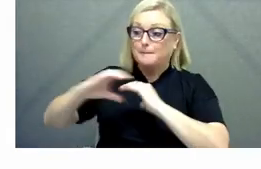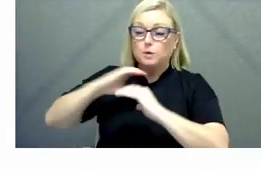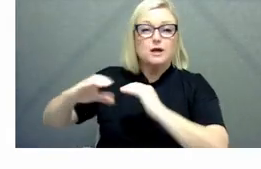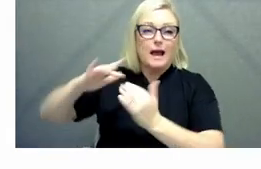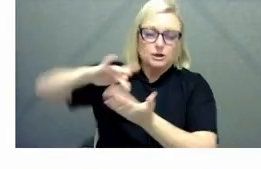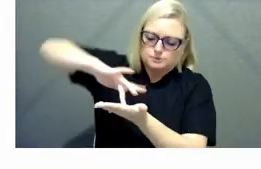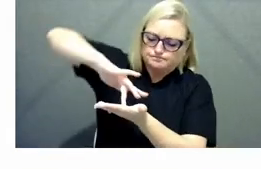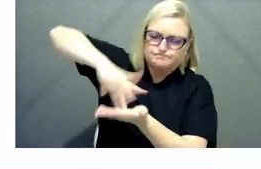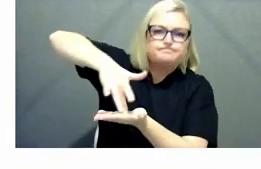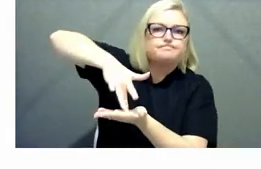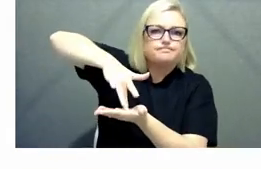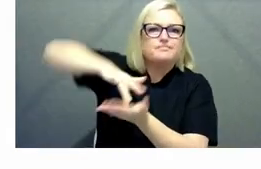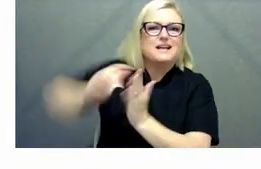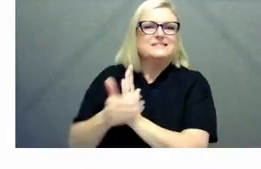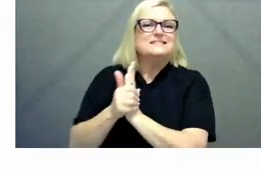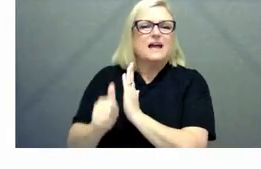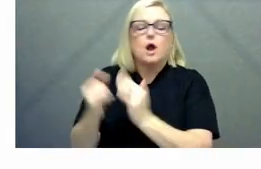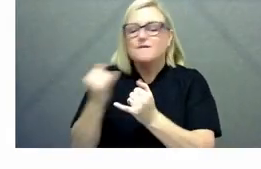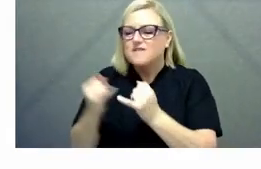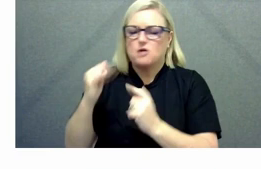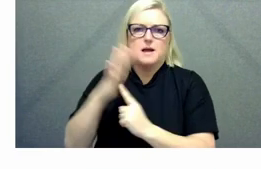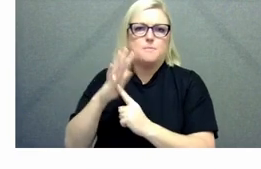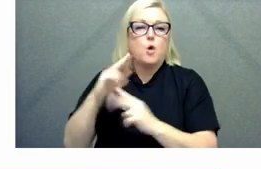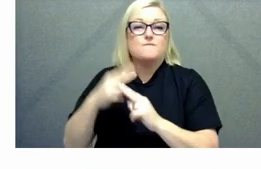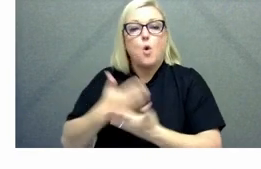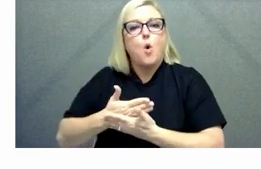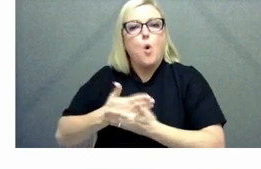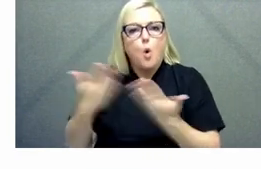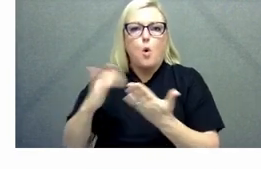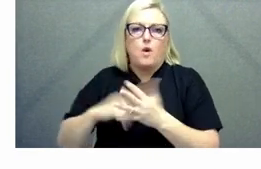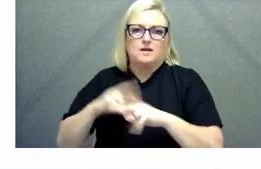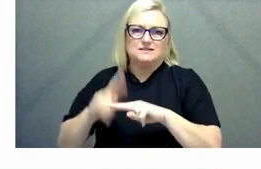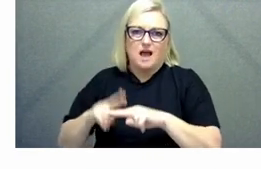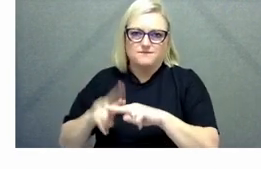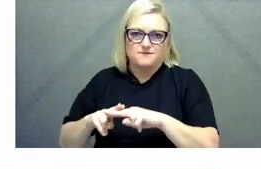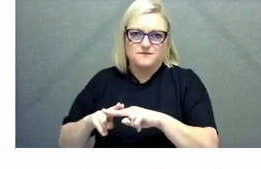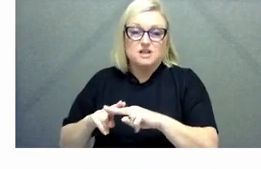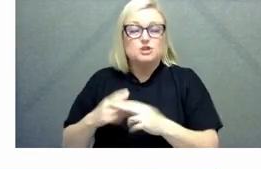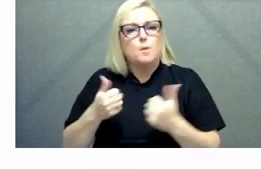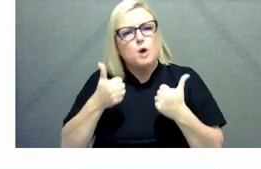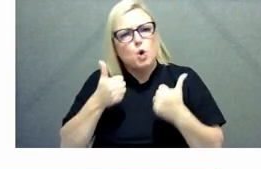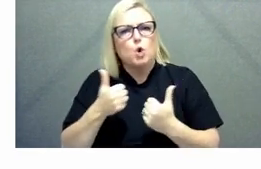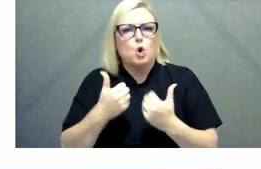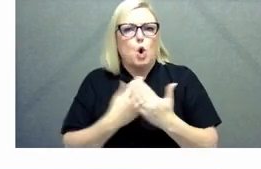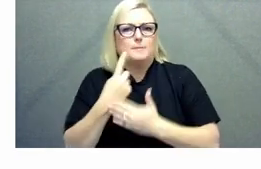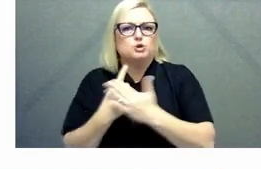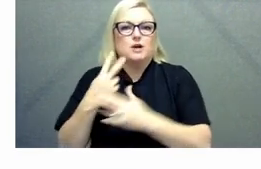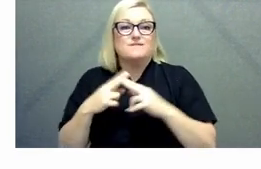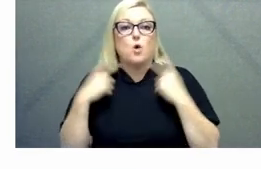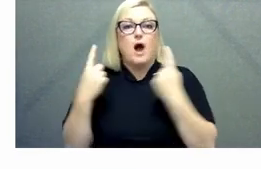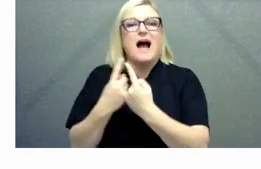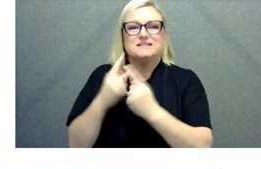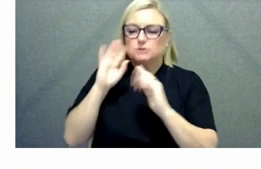that's a really important one across the APS and I think it would be a great opportunity for us to to look at that moving forward